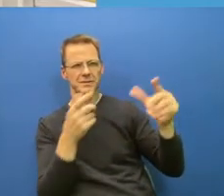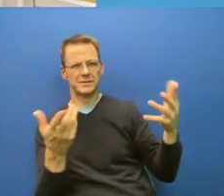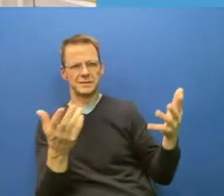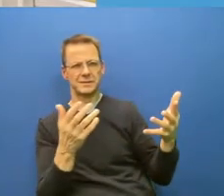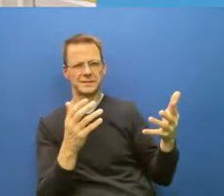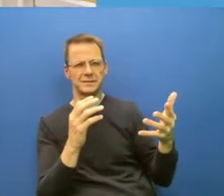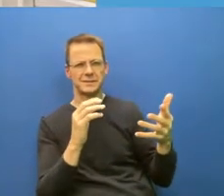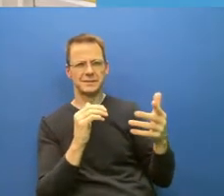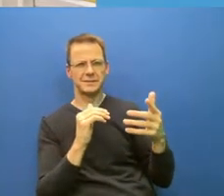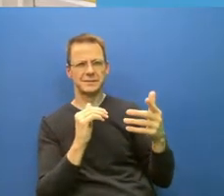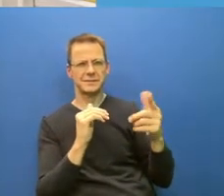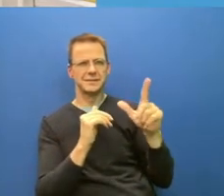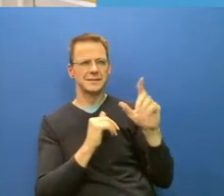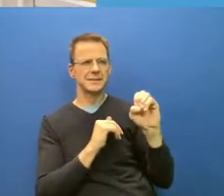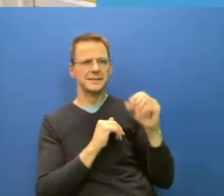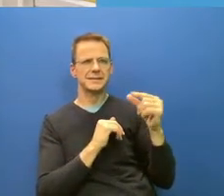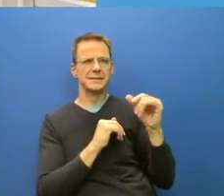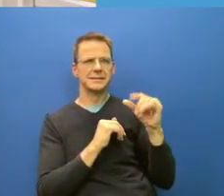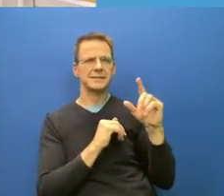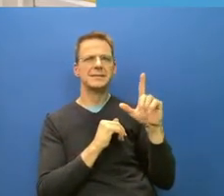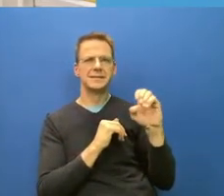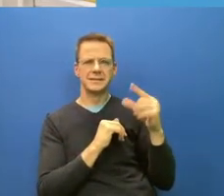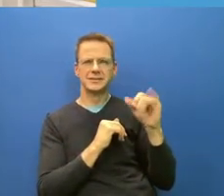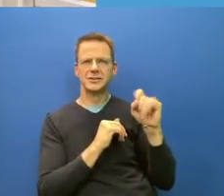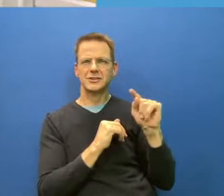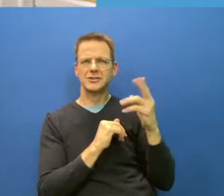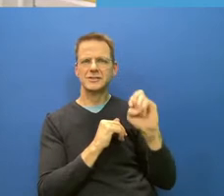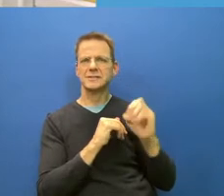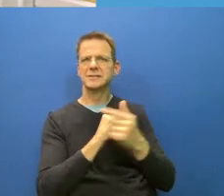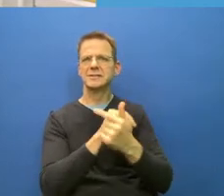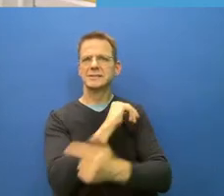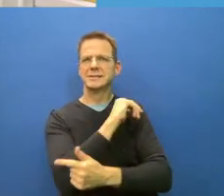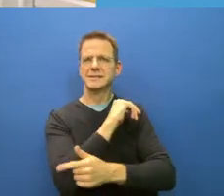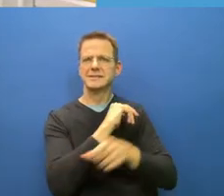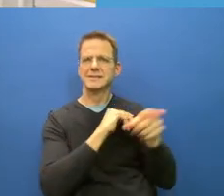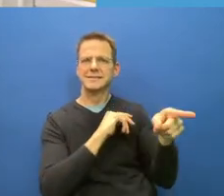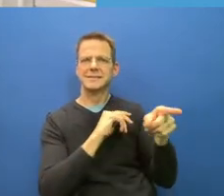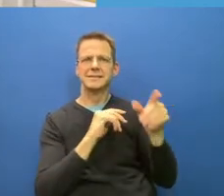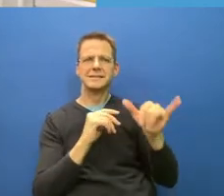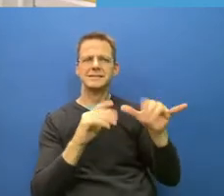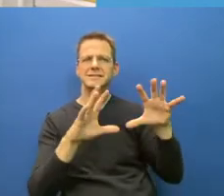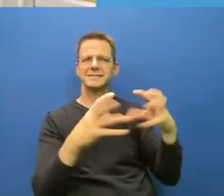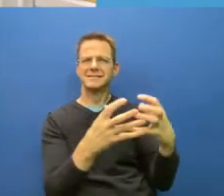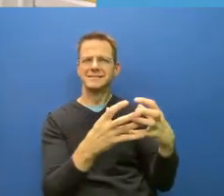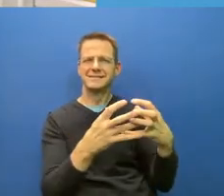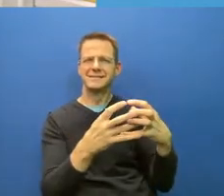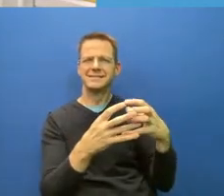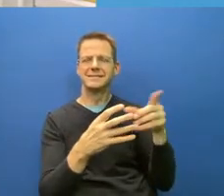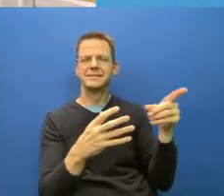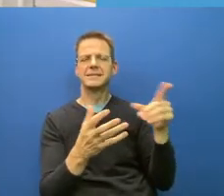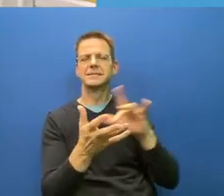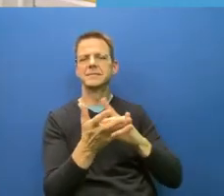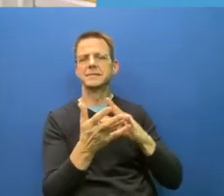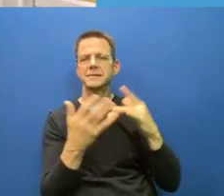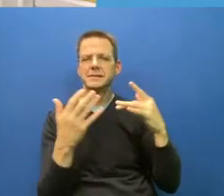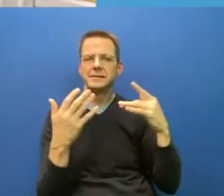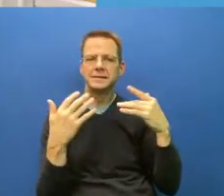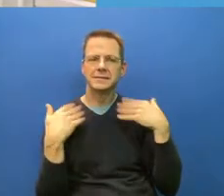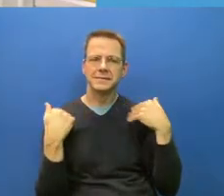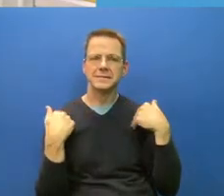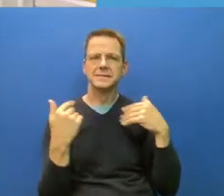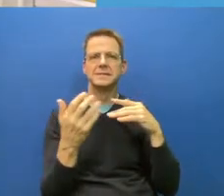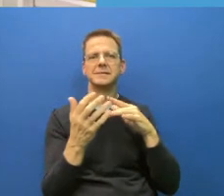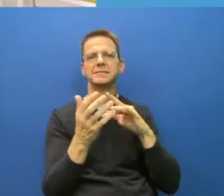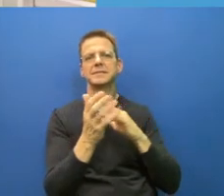the administrative branch, which are the medical officers of health and deputy ministers and frankly experts on the subject matter.